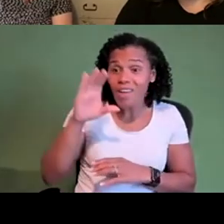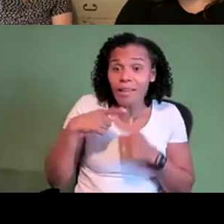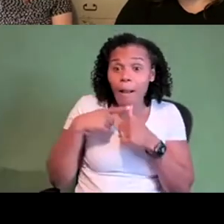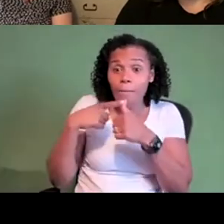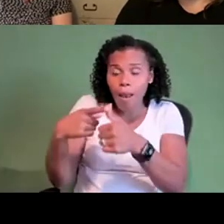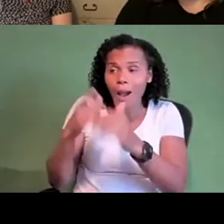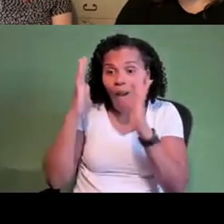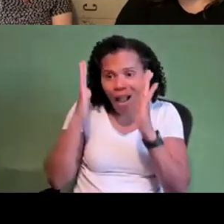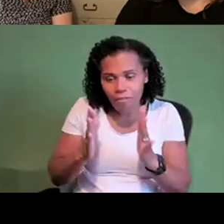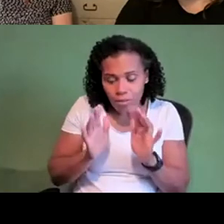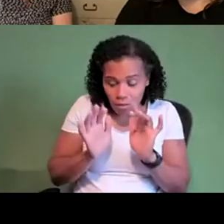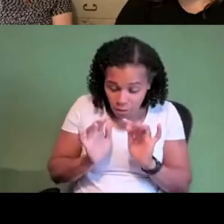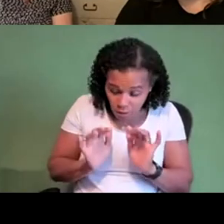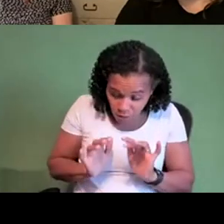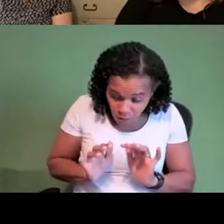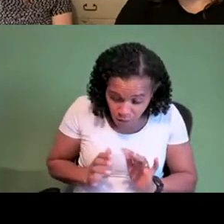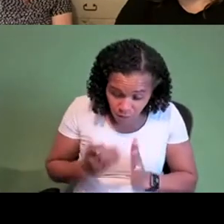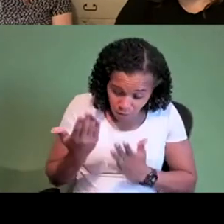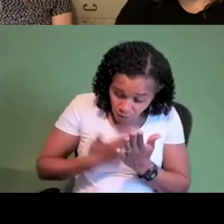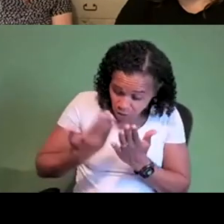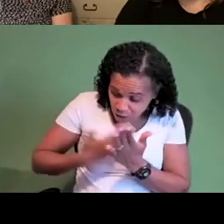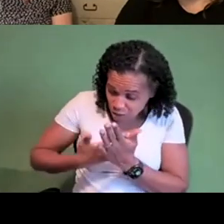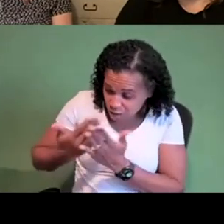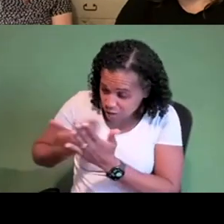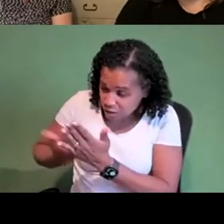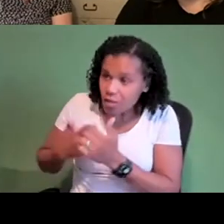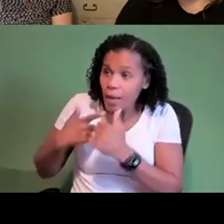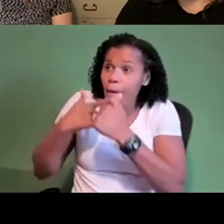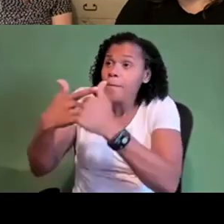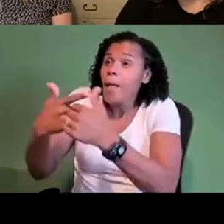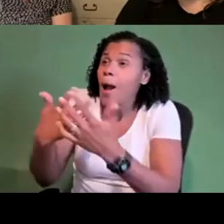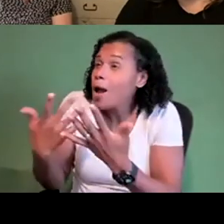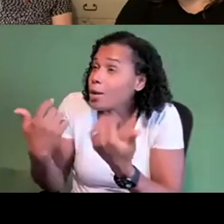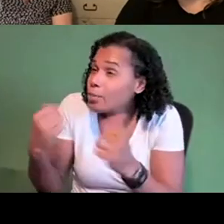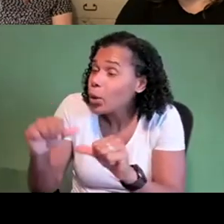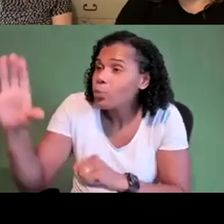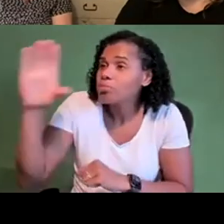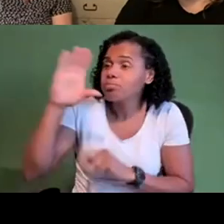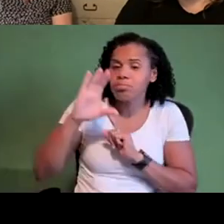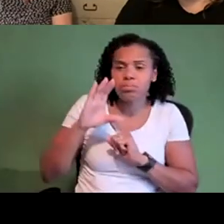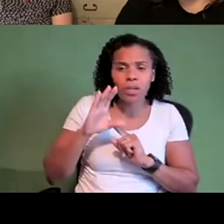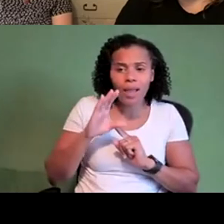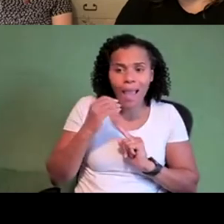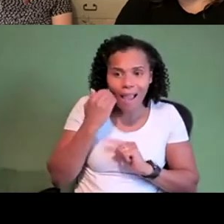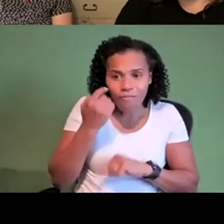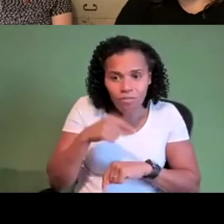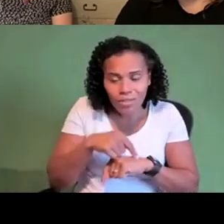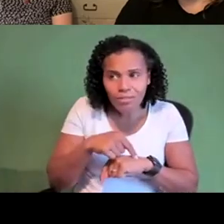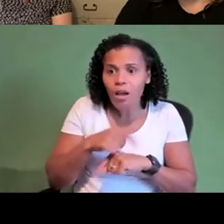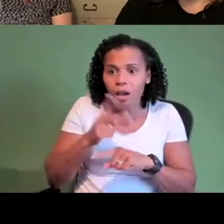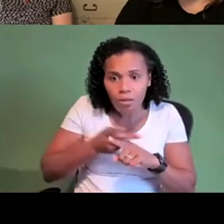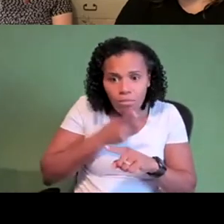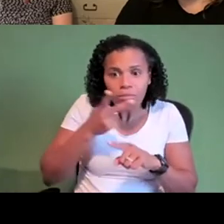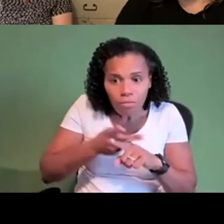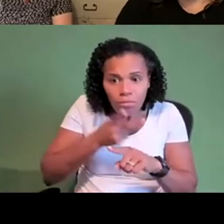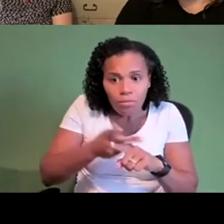work uh you know it just it isn't sustainable so the nuno project was a was